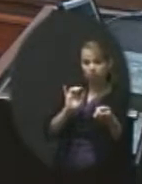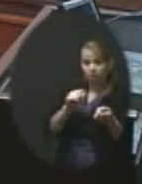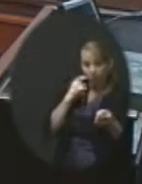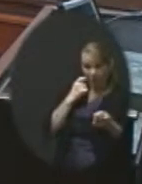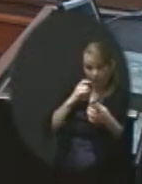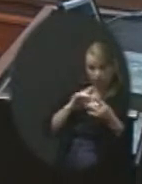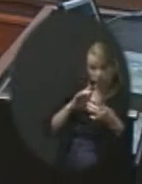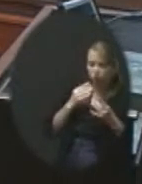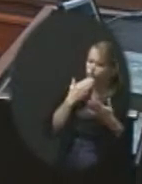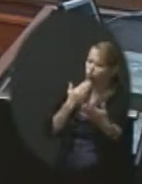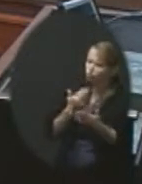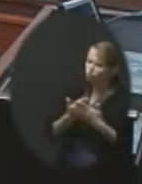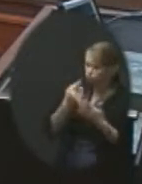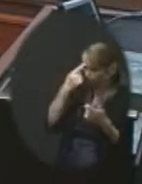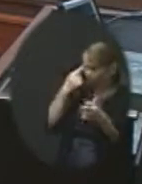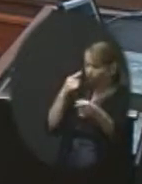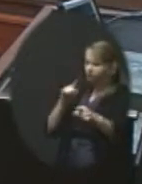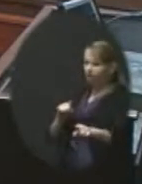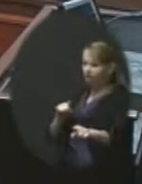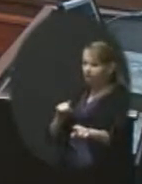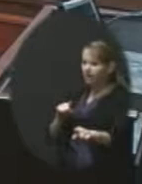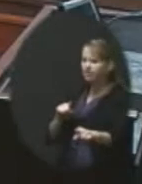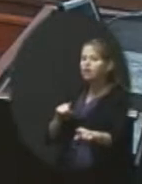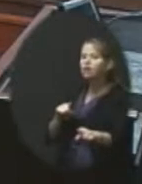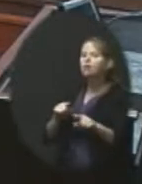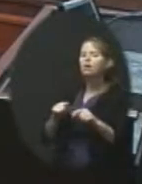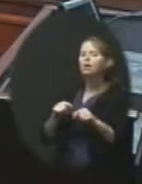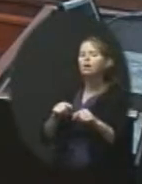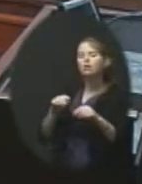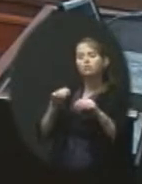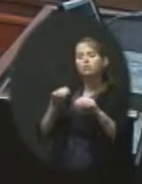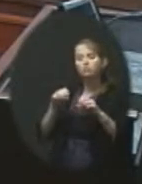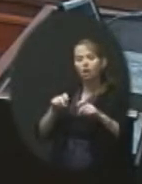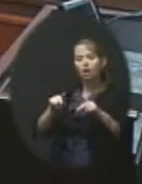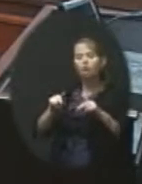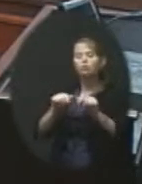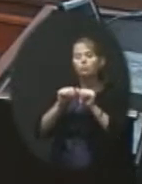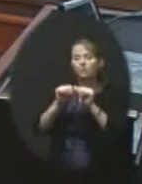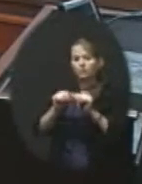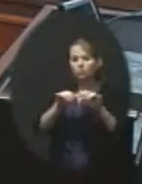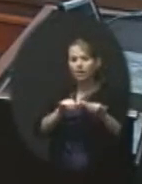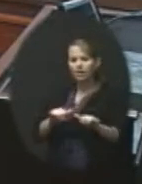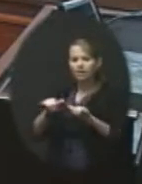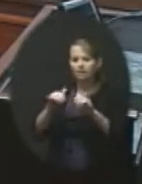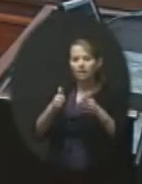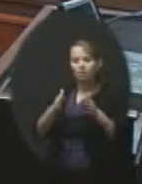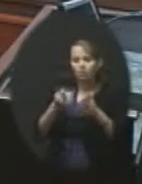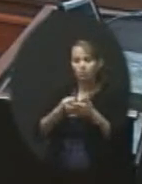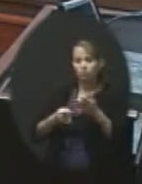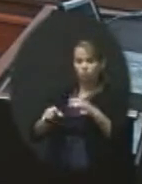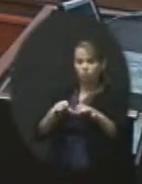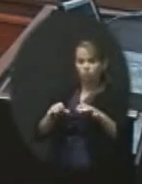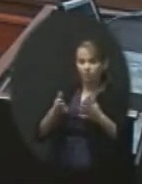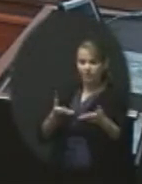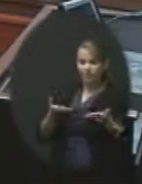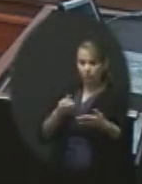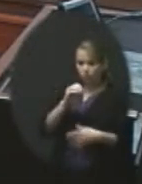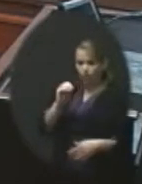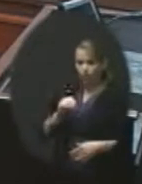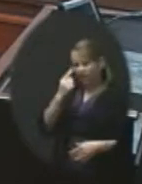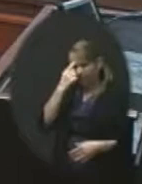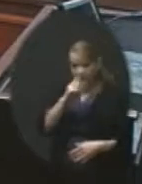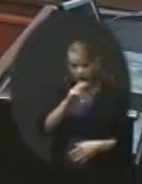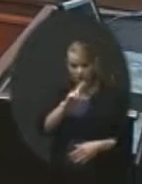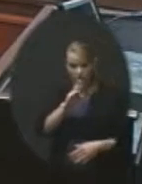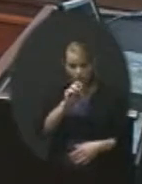opportunity, again, to be able to continue in the same fashion of what we're doing here in Olathe, and I think we, you know, Dr. Berry, think you would agree with